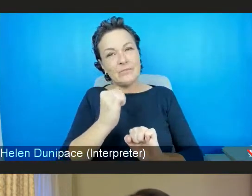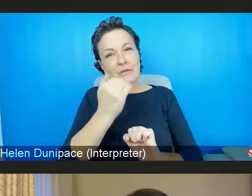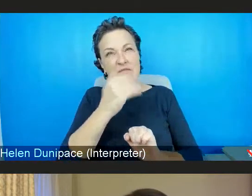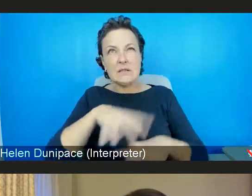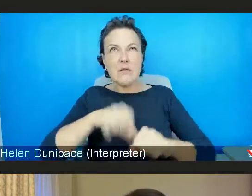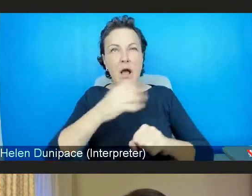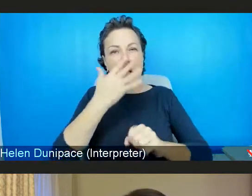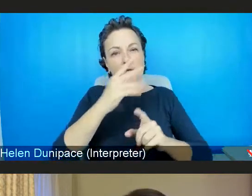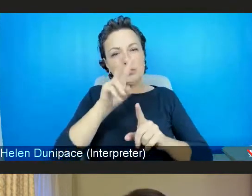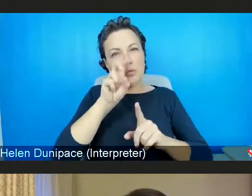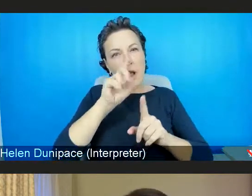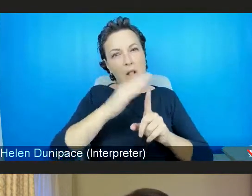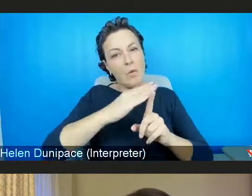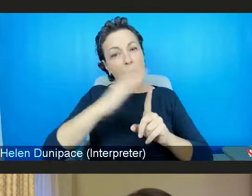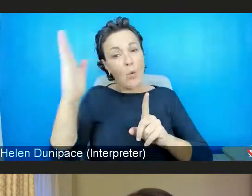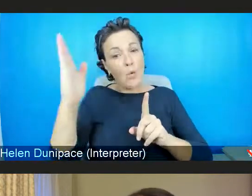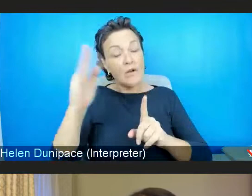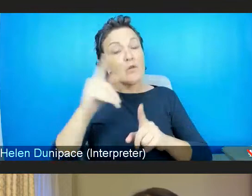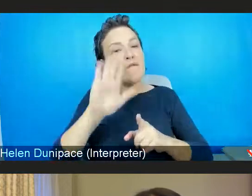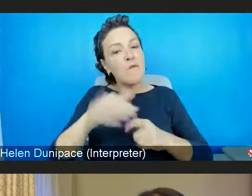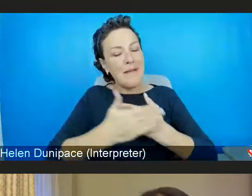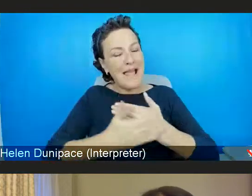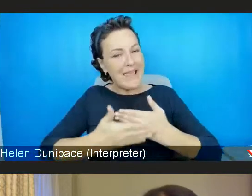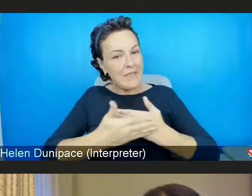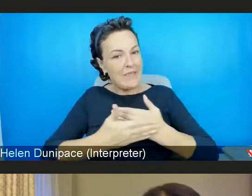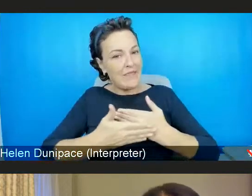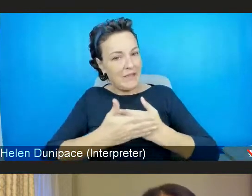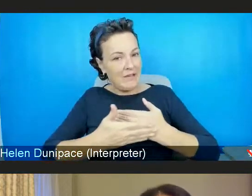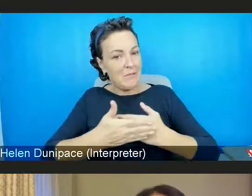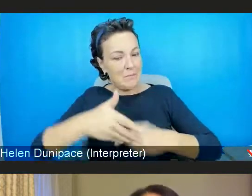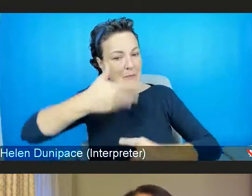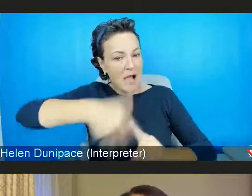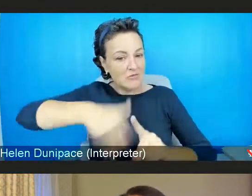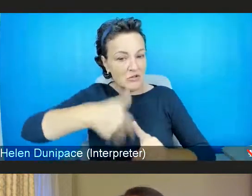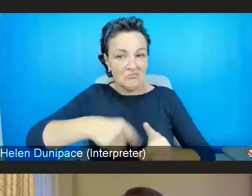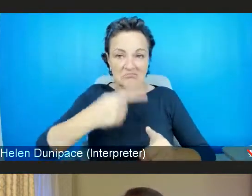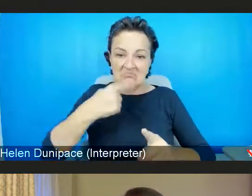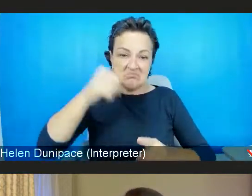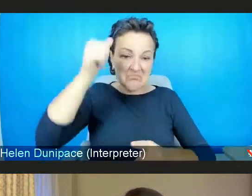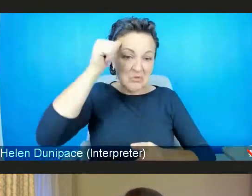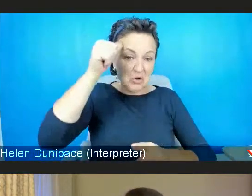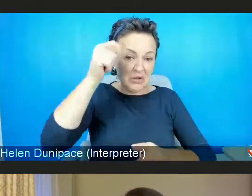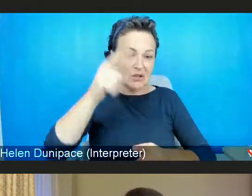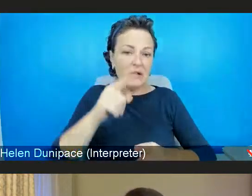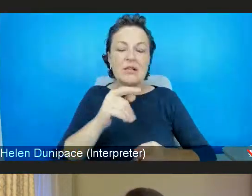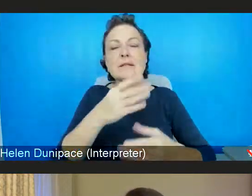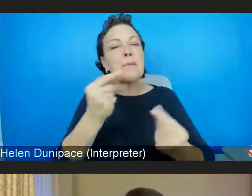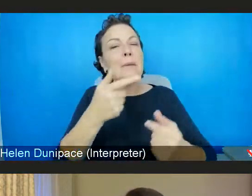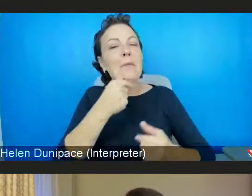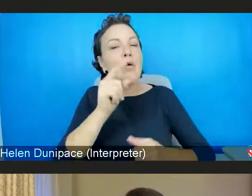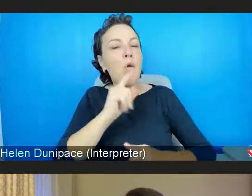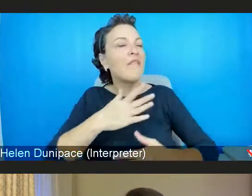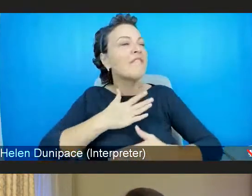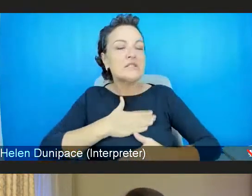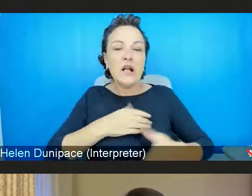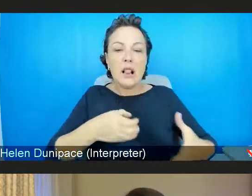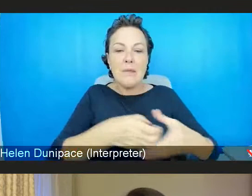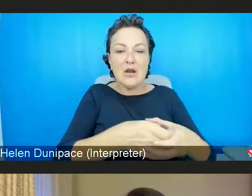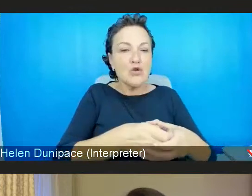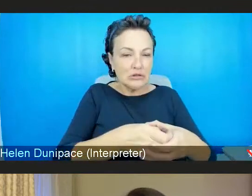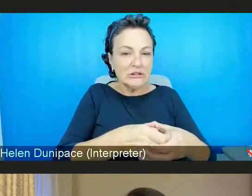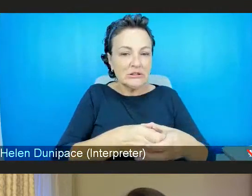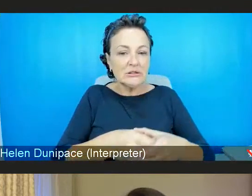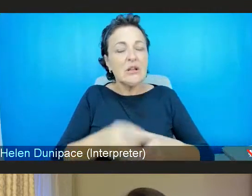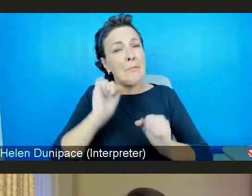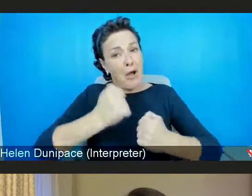ethnic minority background. So they could be known as visible minorities in Scotland. Our women experience a wide